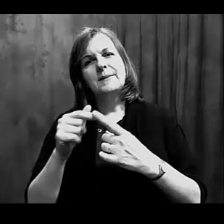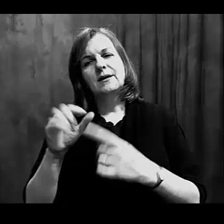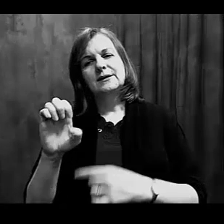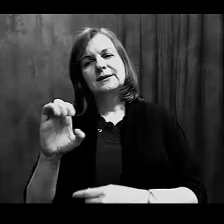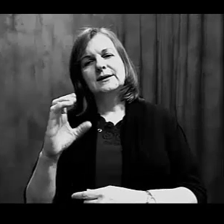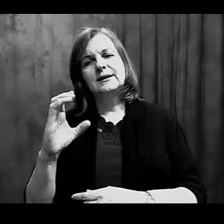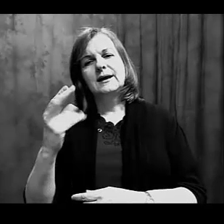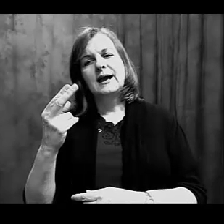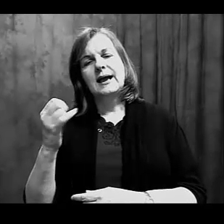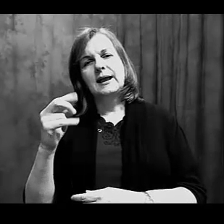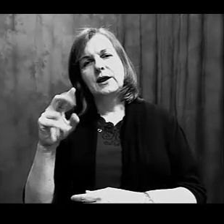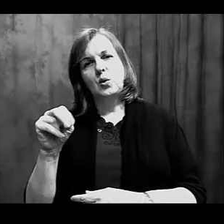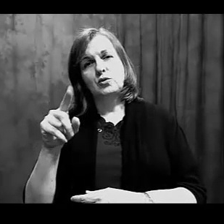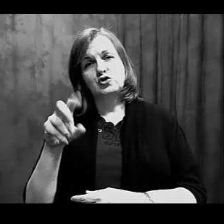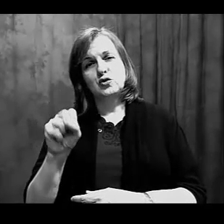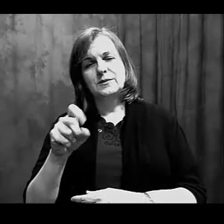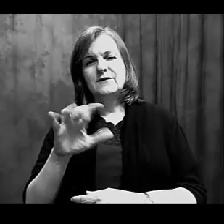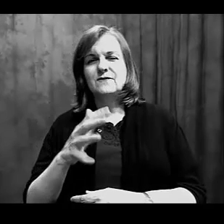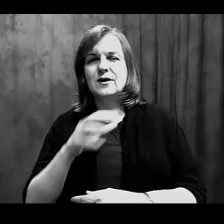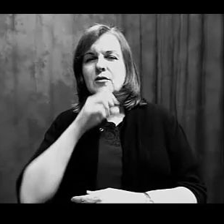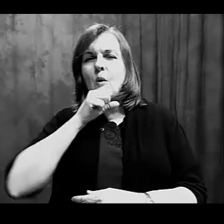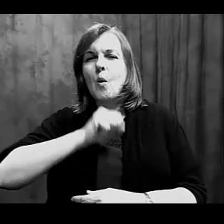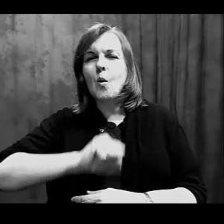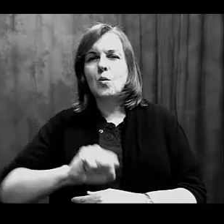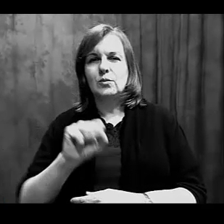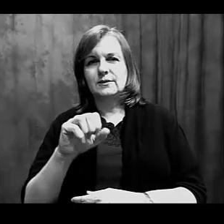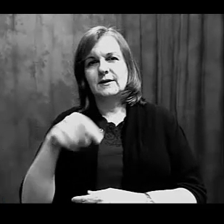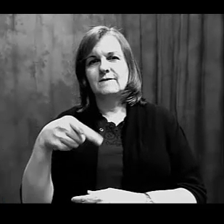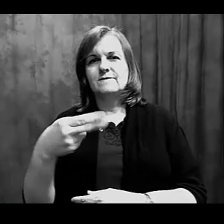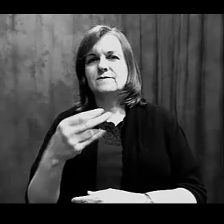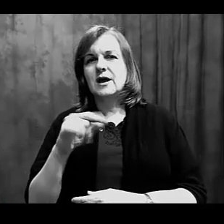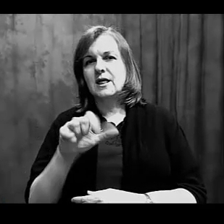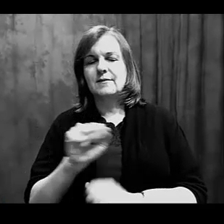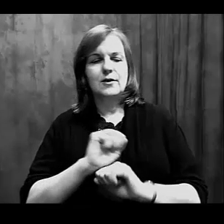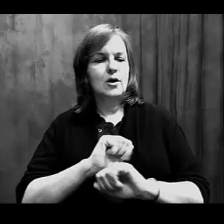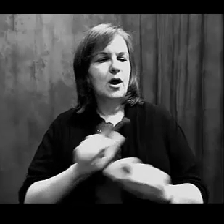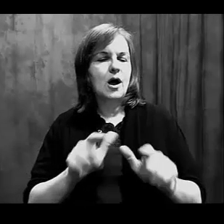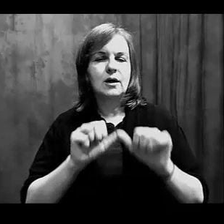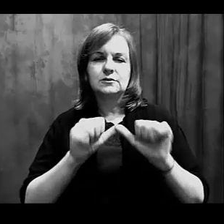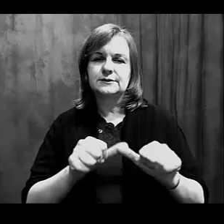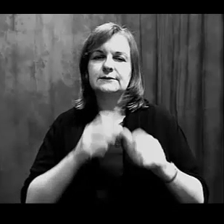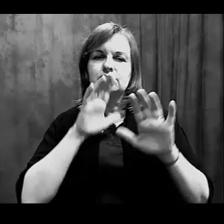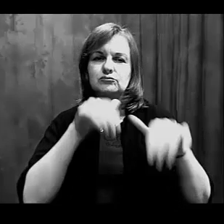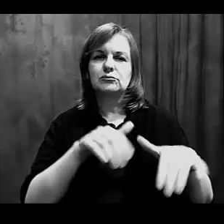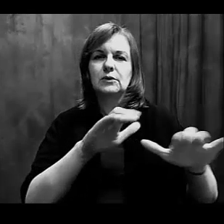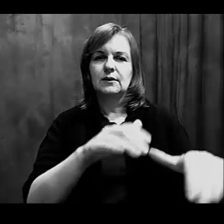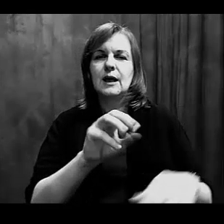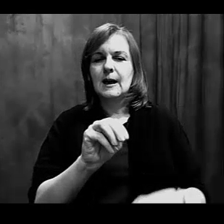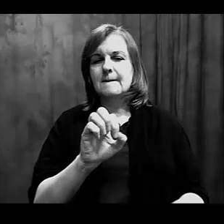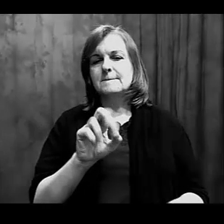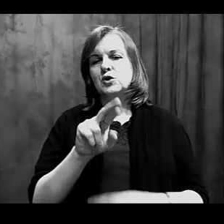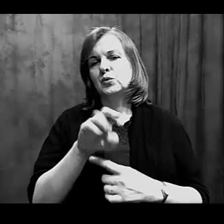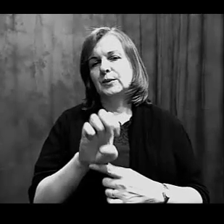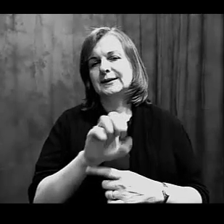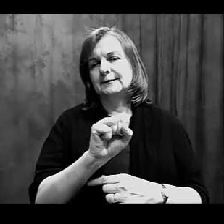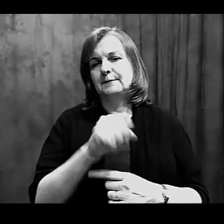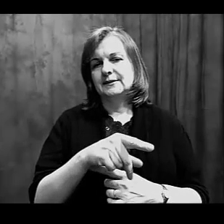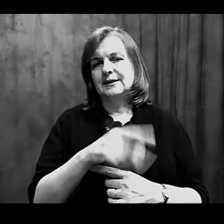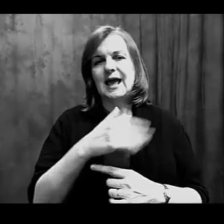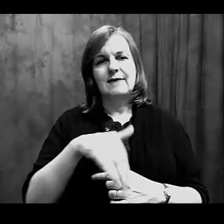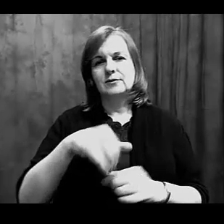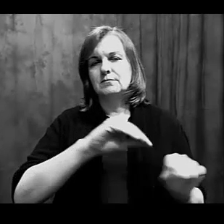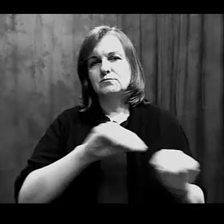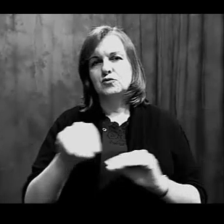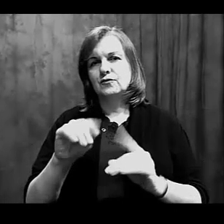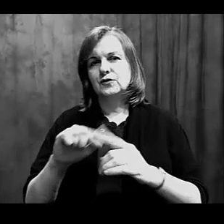actually think about the echinoderms as being a fairly old phyla, because they are all still marine species and have not moved onto